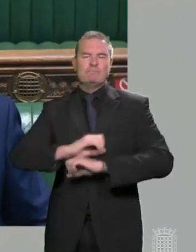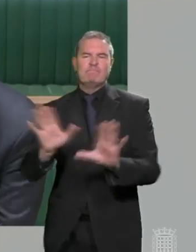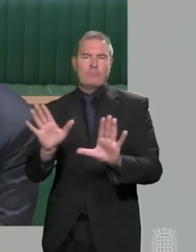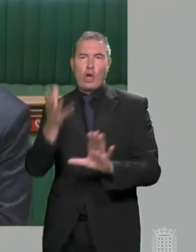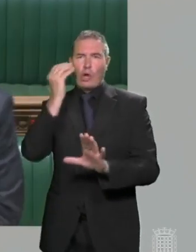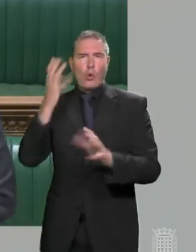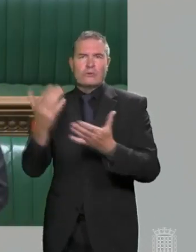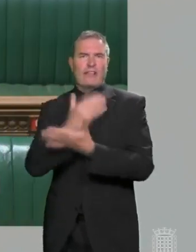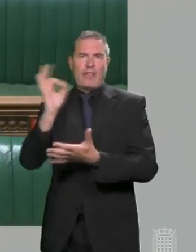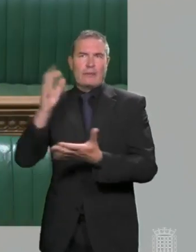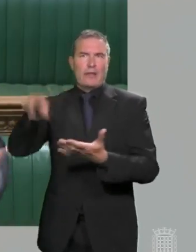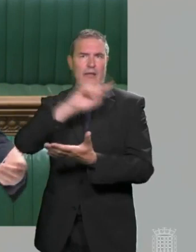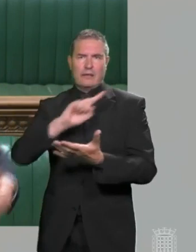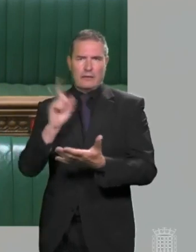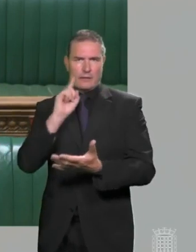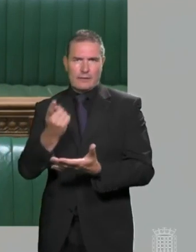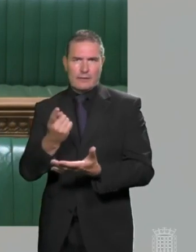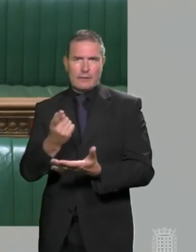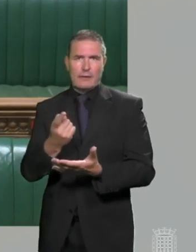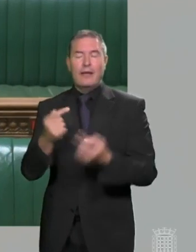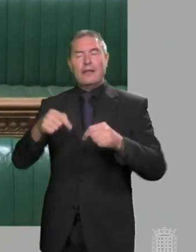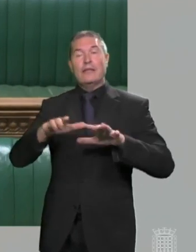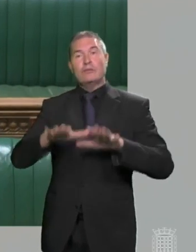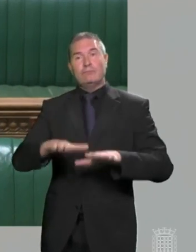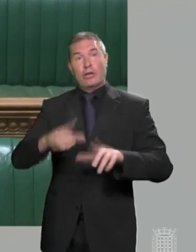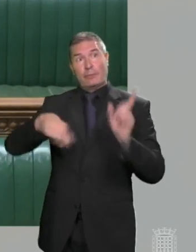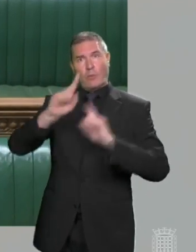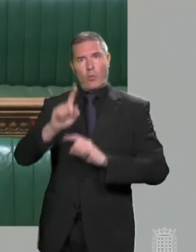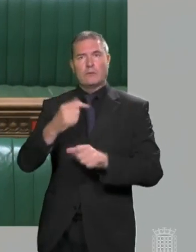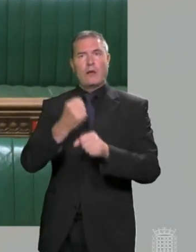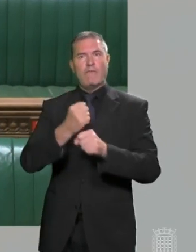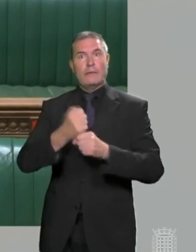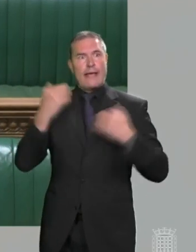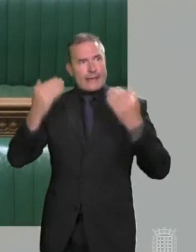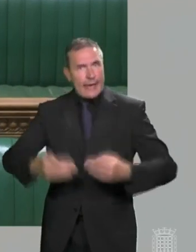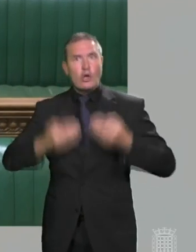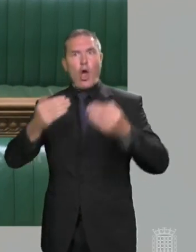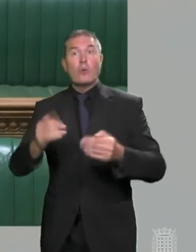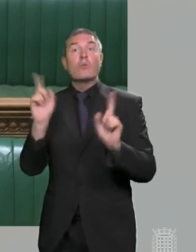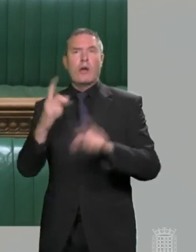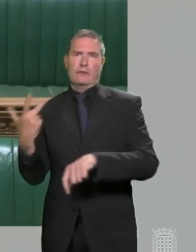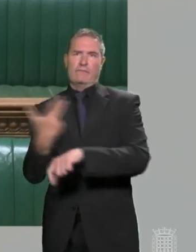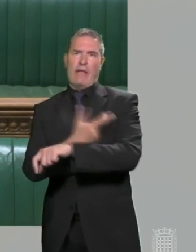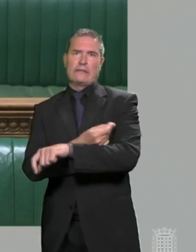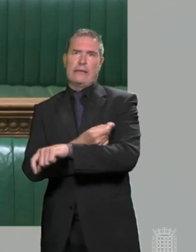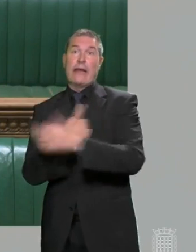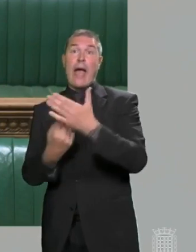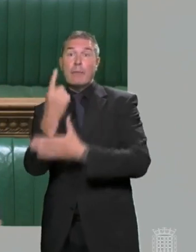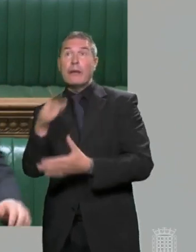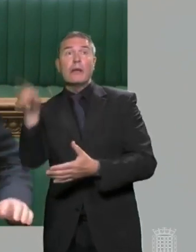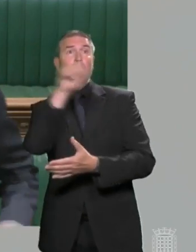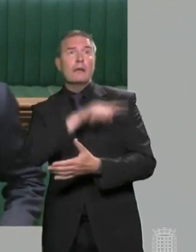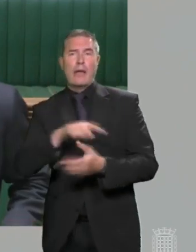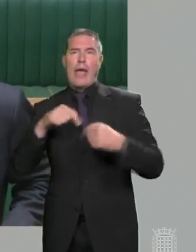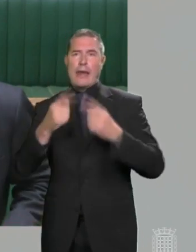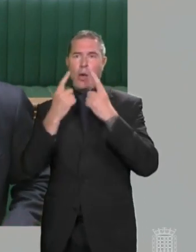lessened. Mr Speaker, what I think the people of this country want to see is a government getting on with the vaccine rollout and getting on with